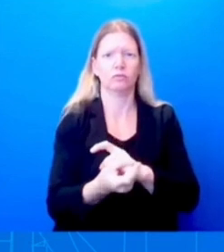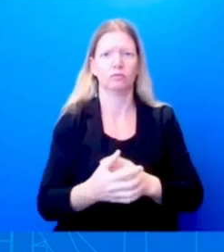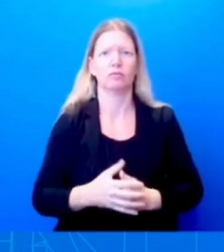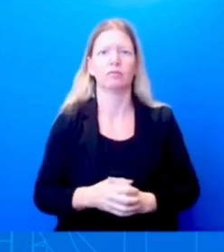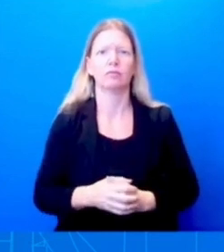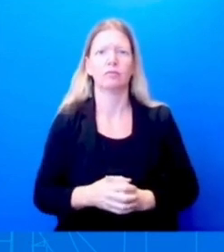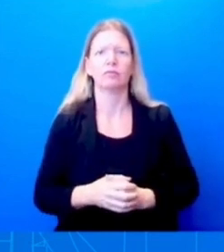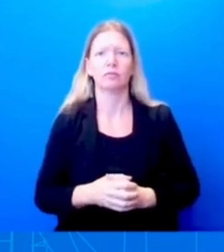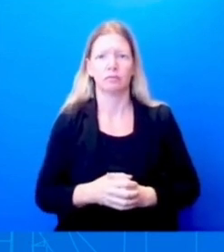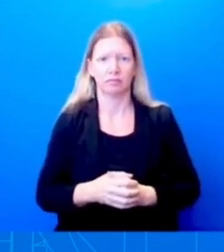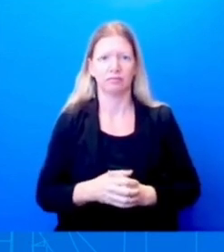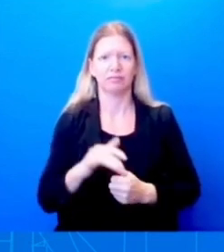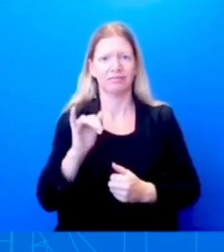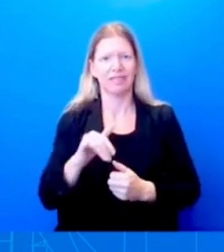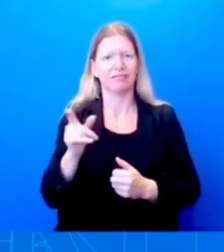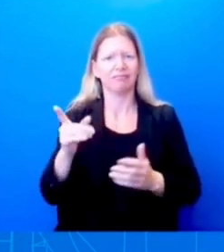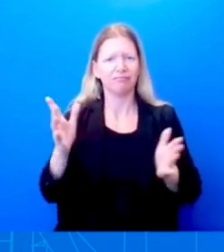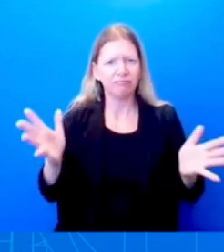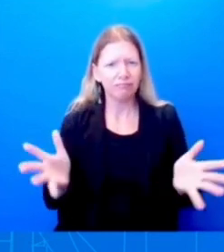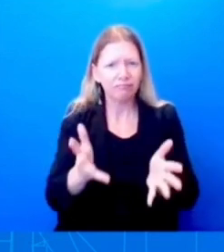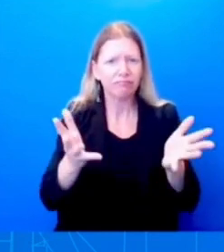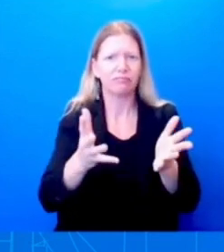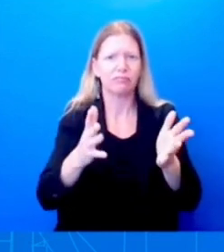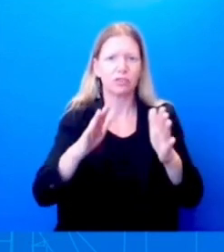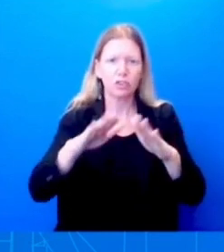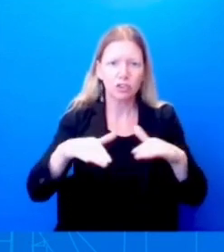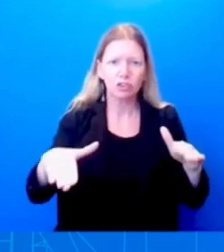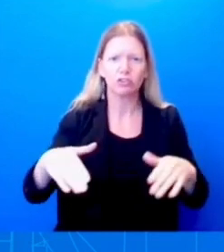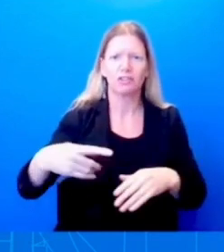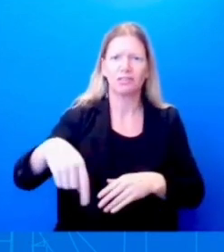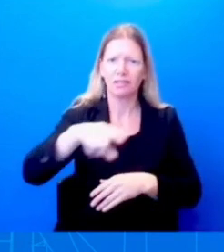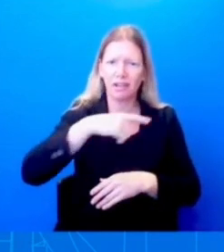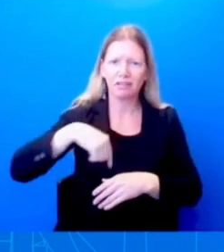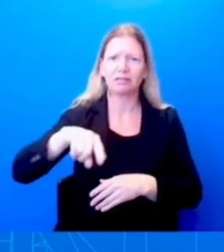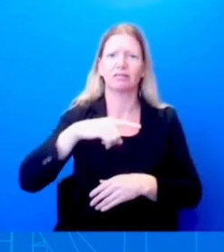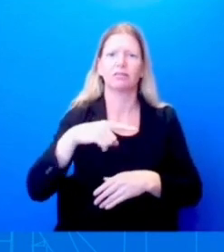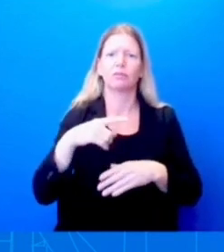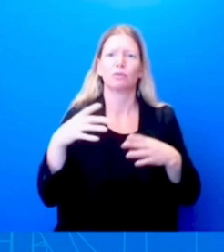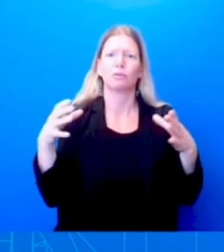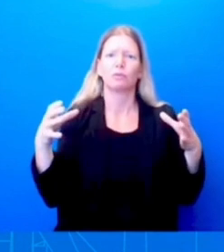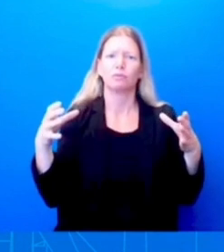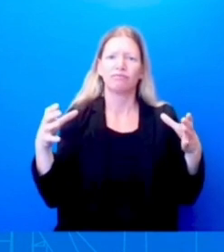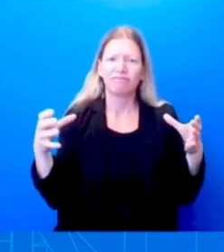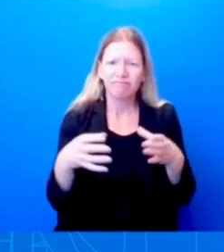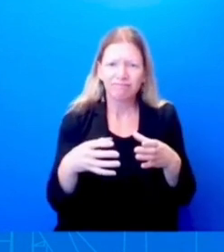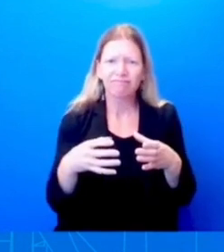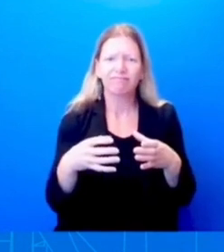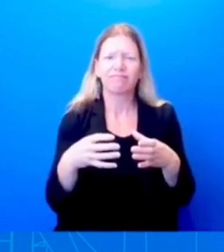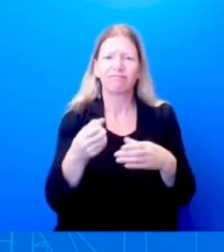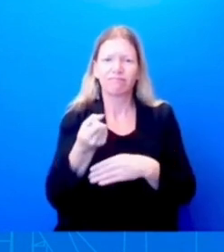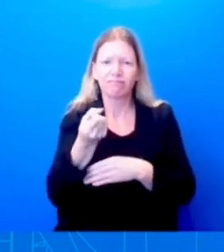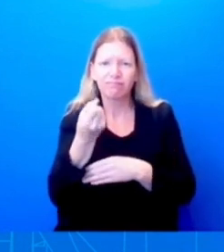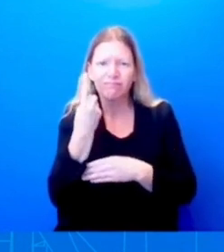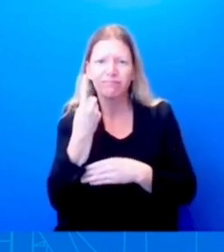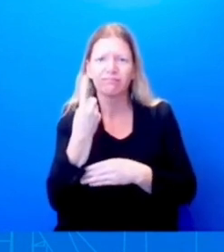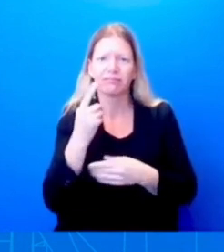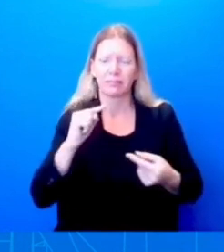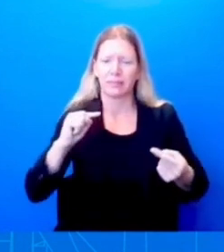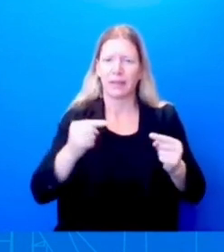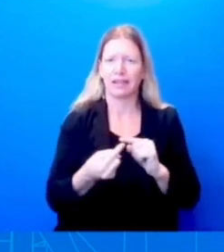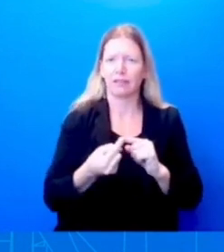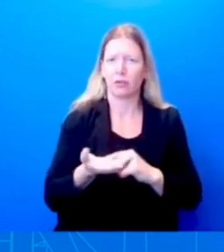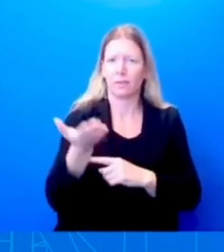the beautiful and also painful past of what our history looks like, and encouraging people to move forward together. The Press